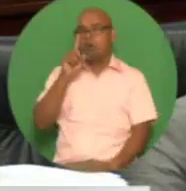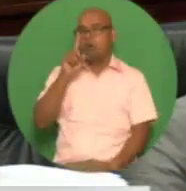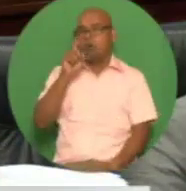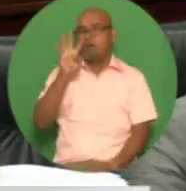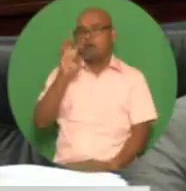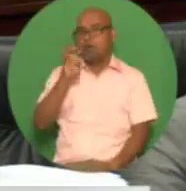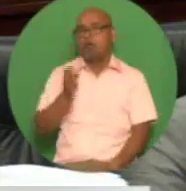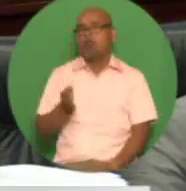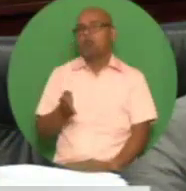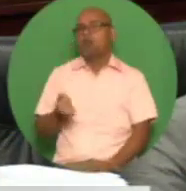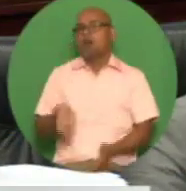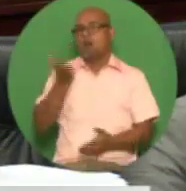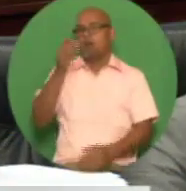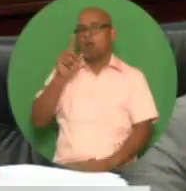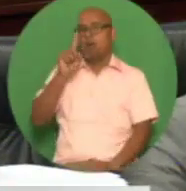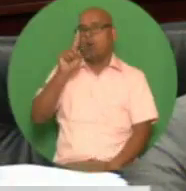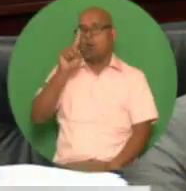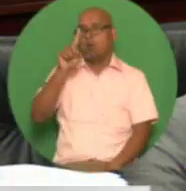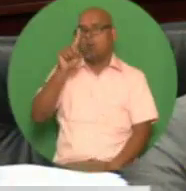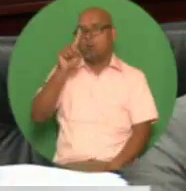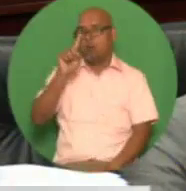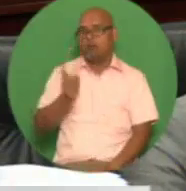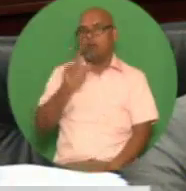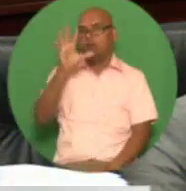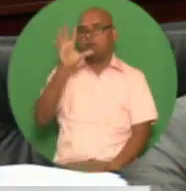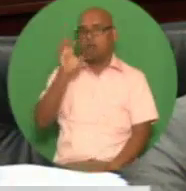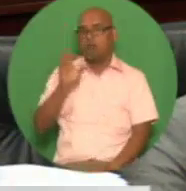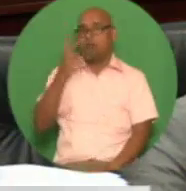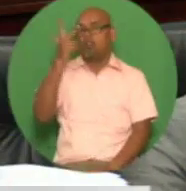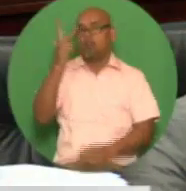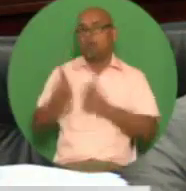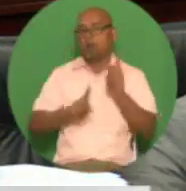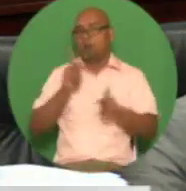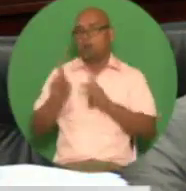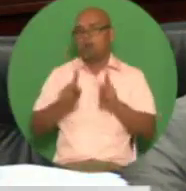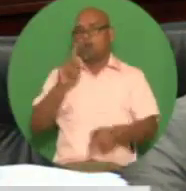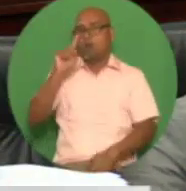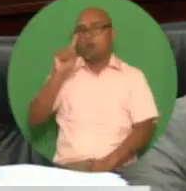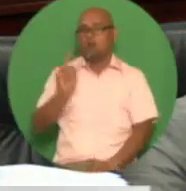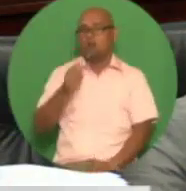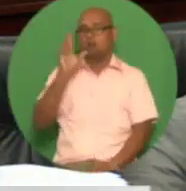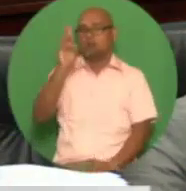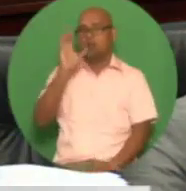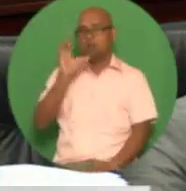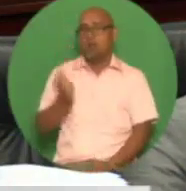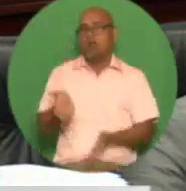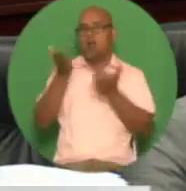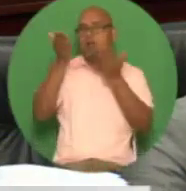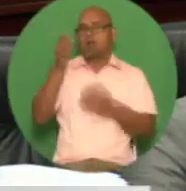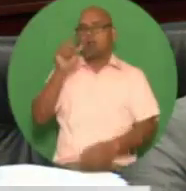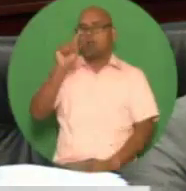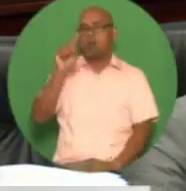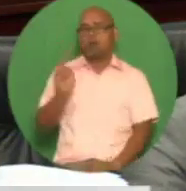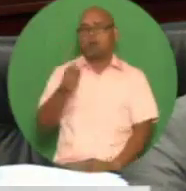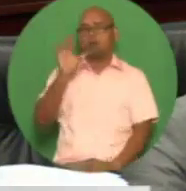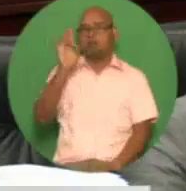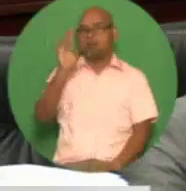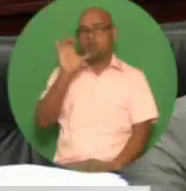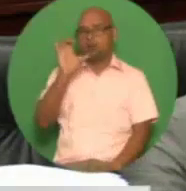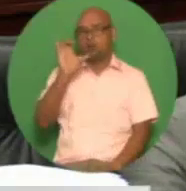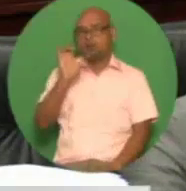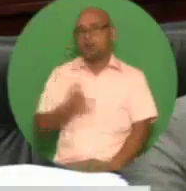1550 dollars a month for three persons from 1600 a month to 1750